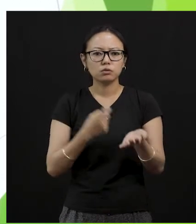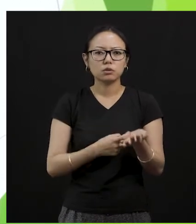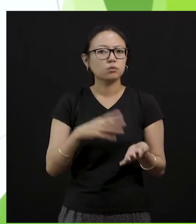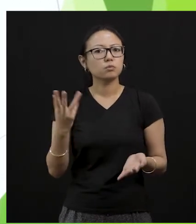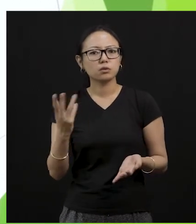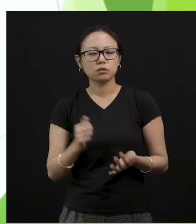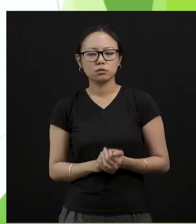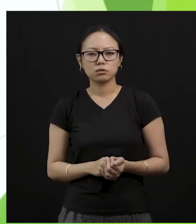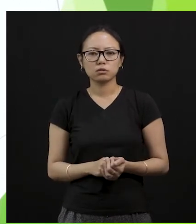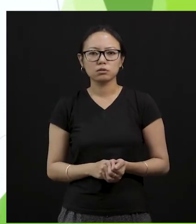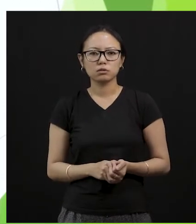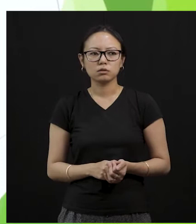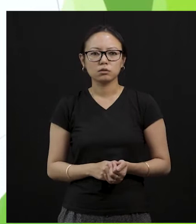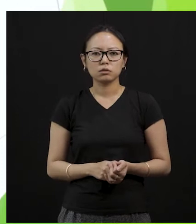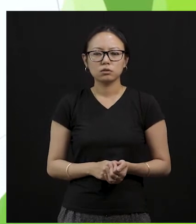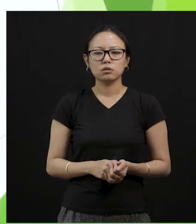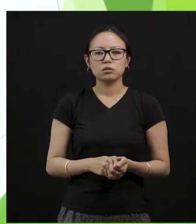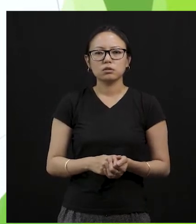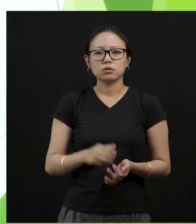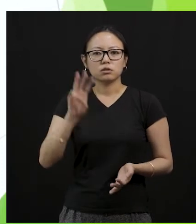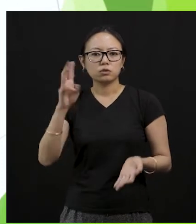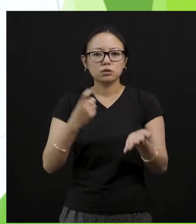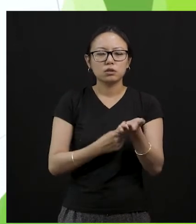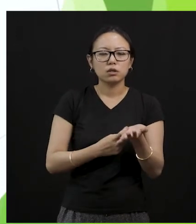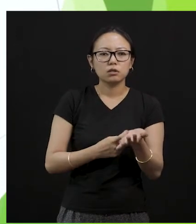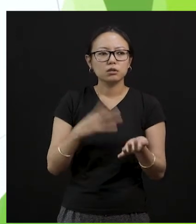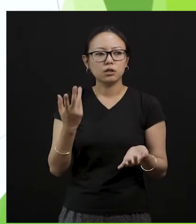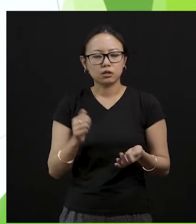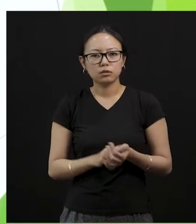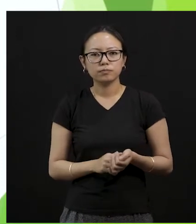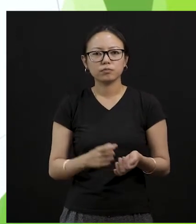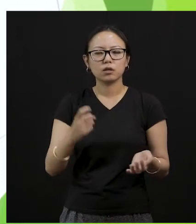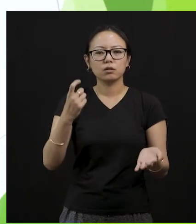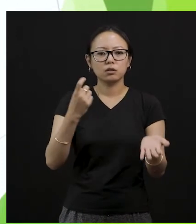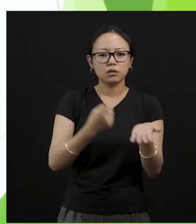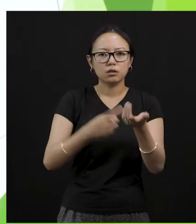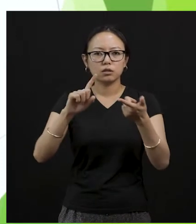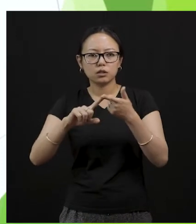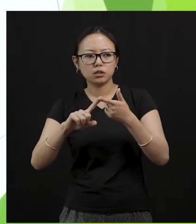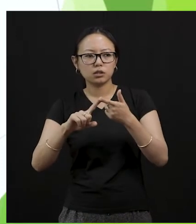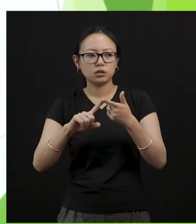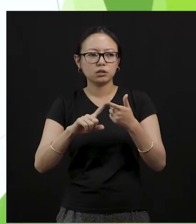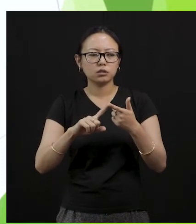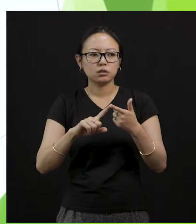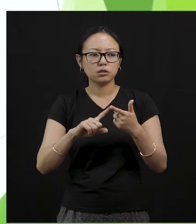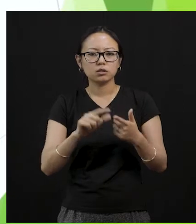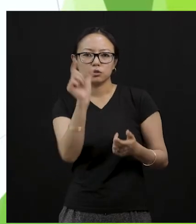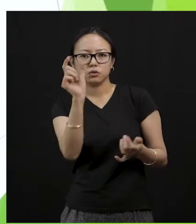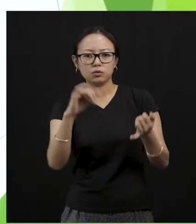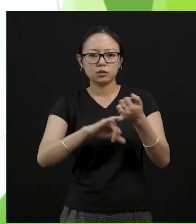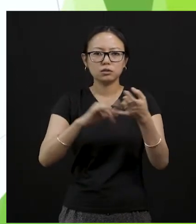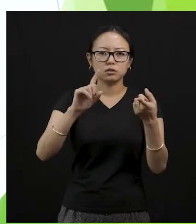reuse, you know, reduce, reduce. You can see this arrow mark pointing downwards.